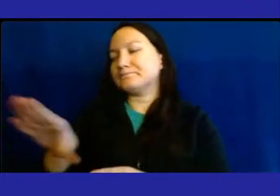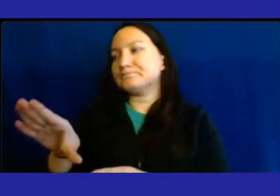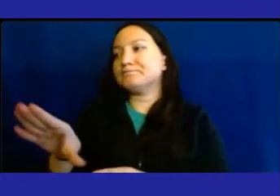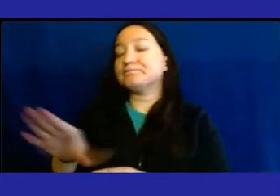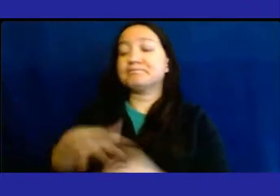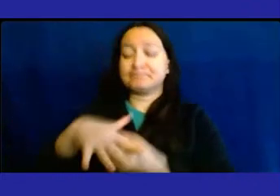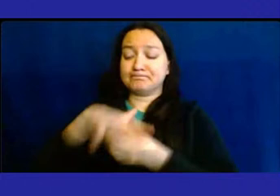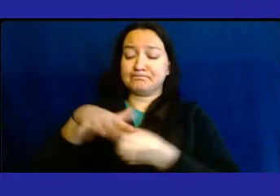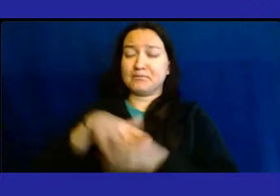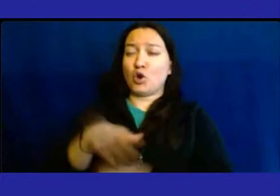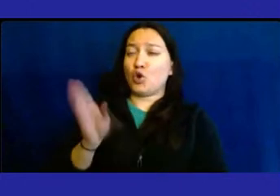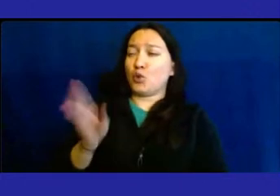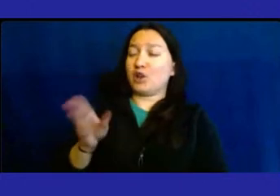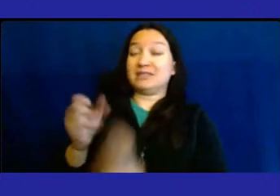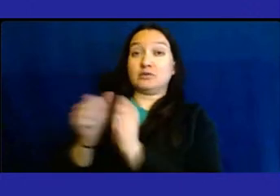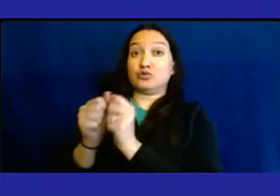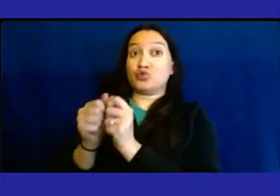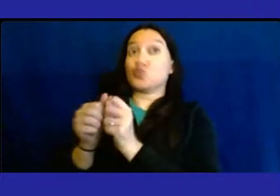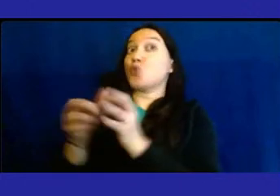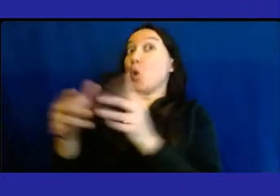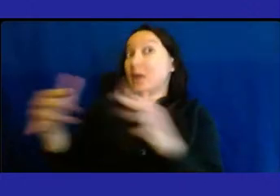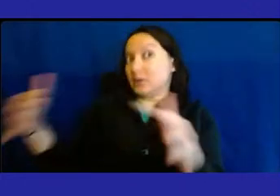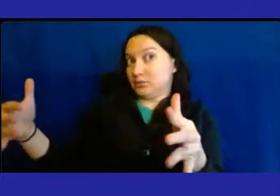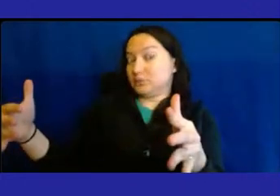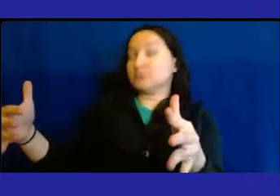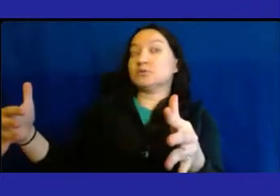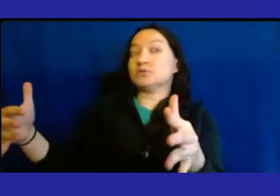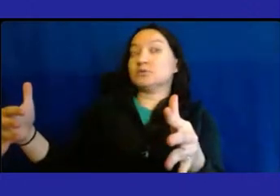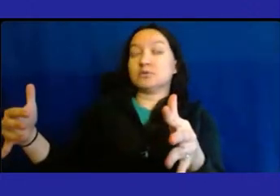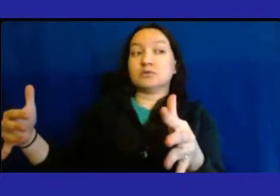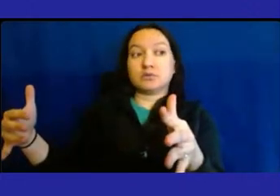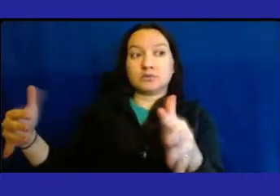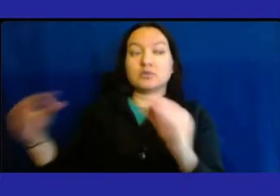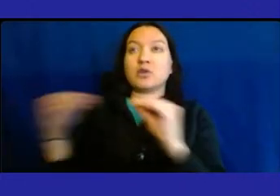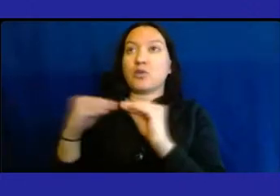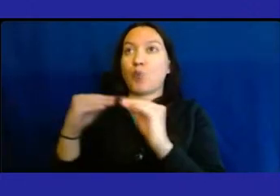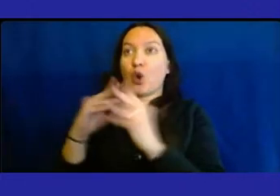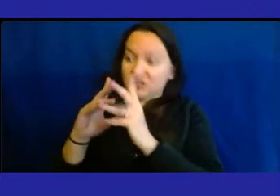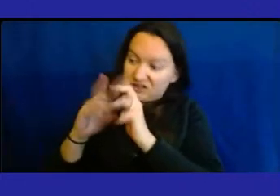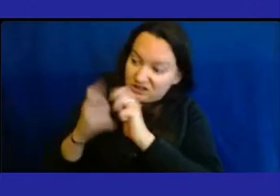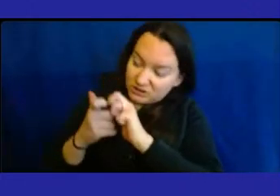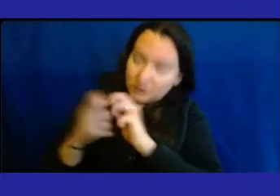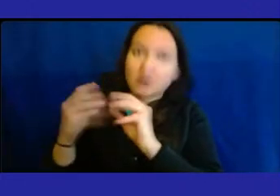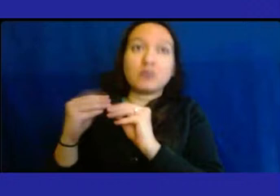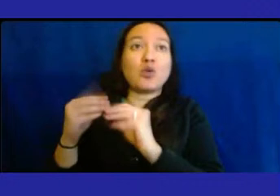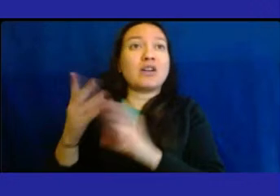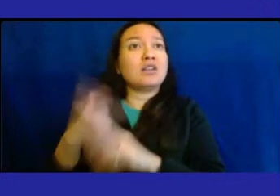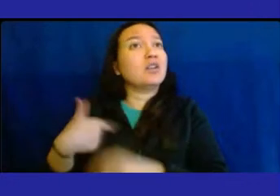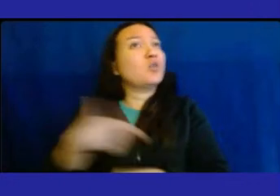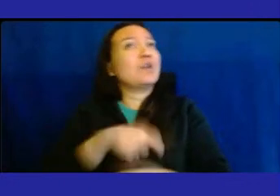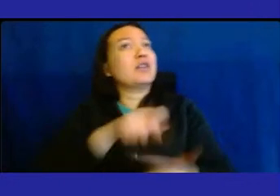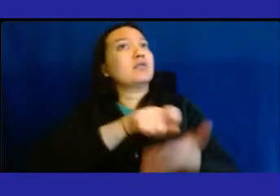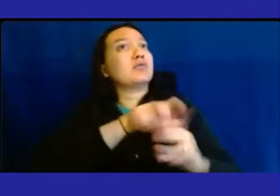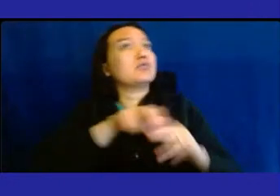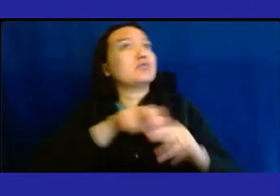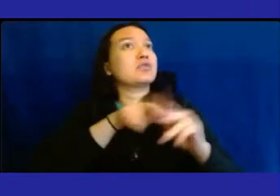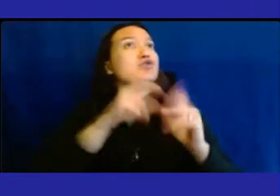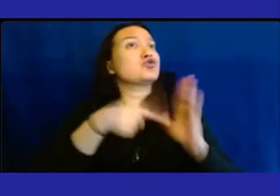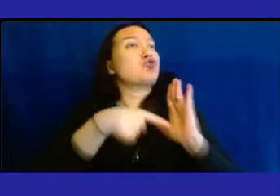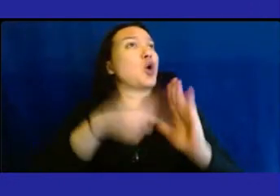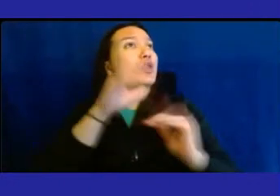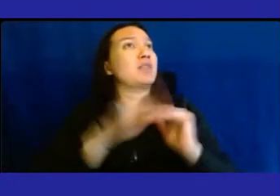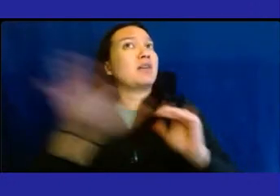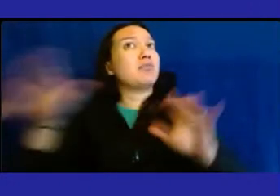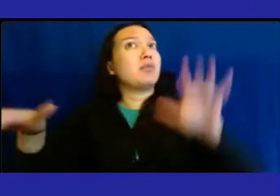is growing, and it's getting more and more dense. And it may be that they're looking. ride, and I can show you these buildings that are all of sudden